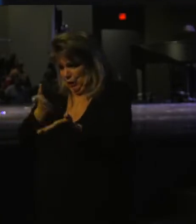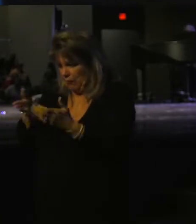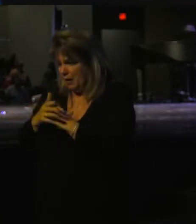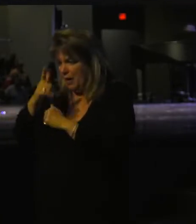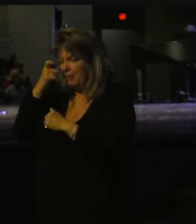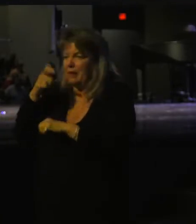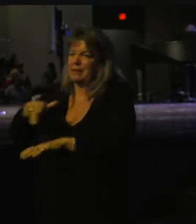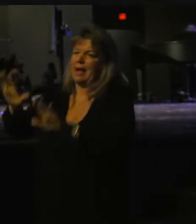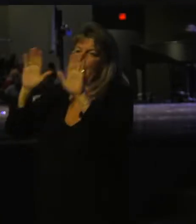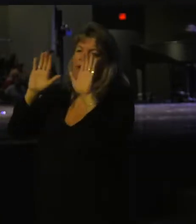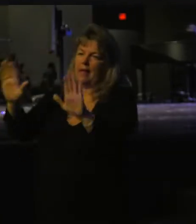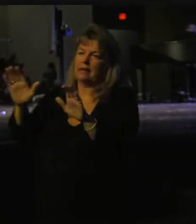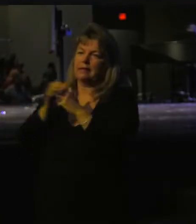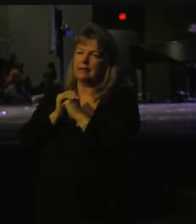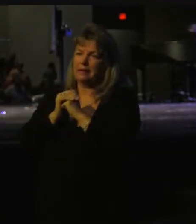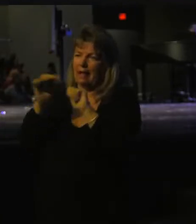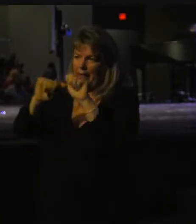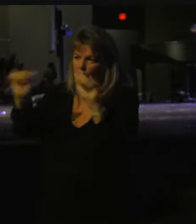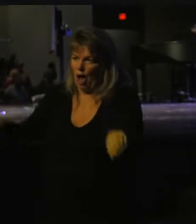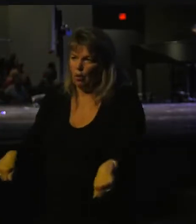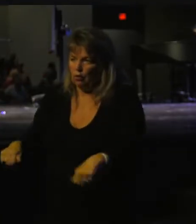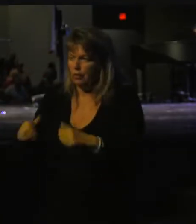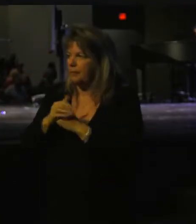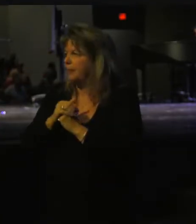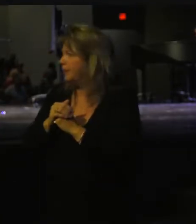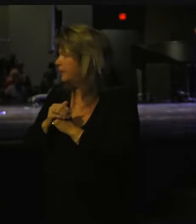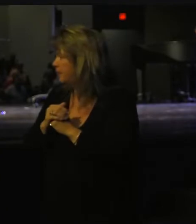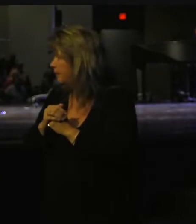Because the sacrifice at the altar of Jesus.